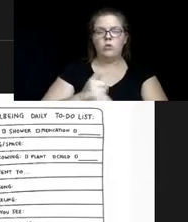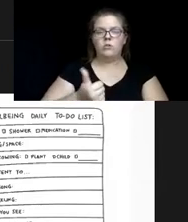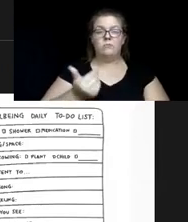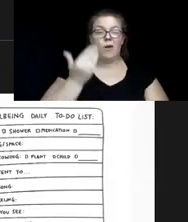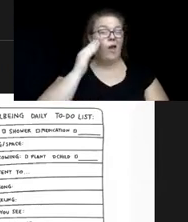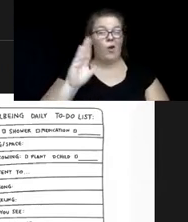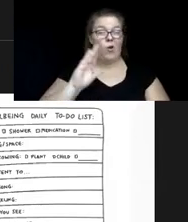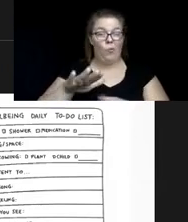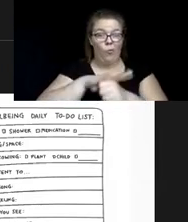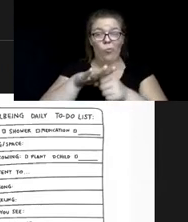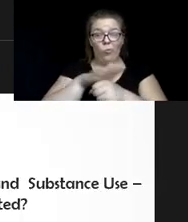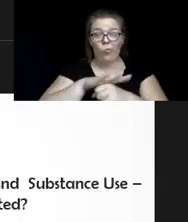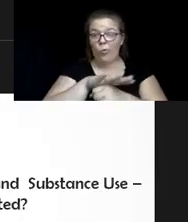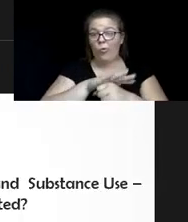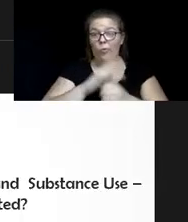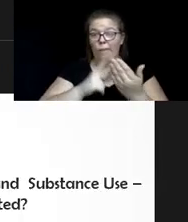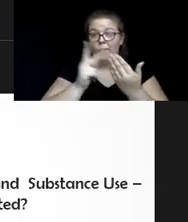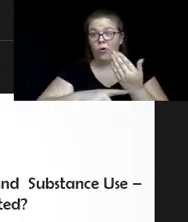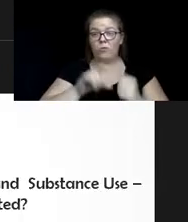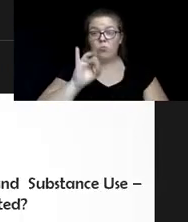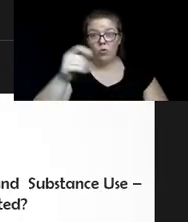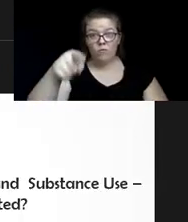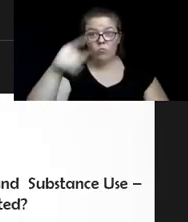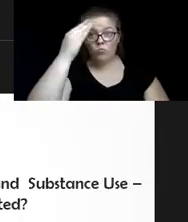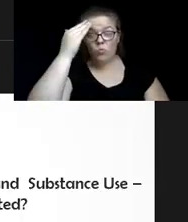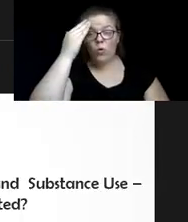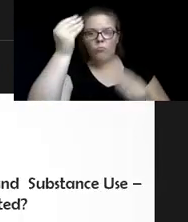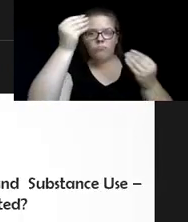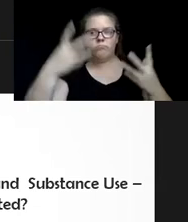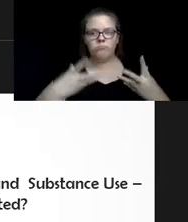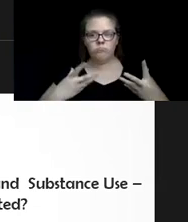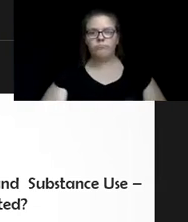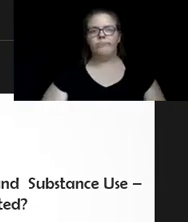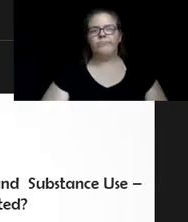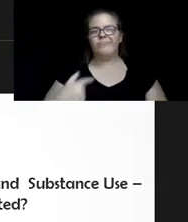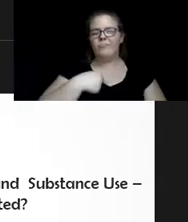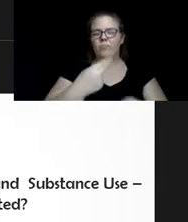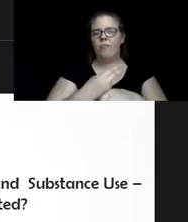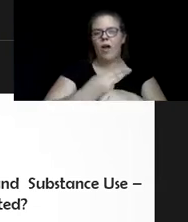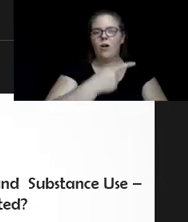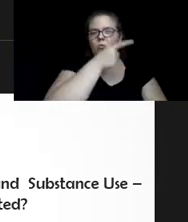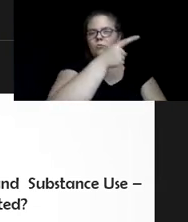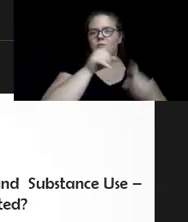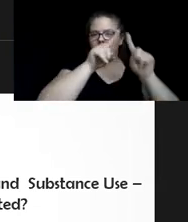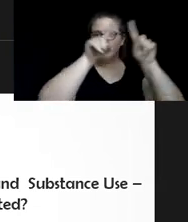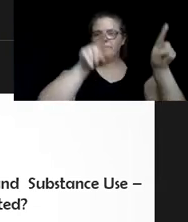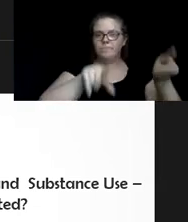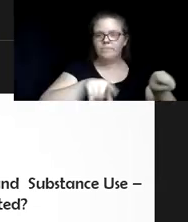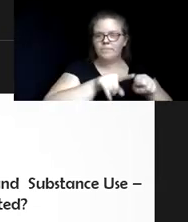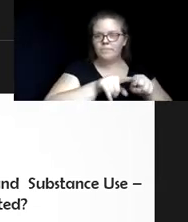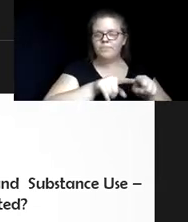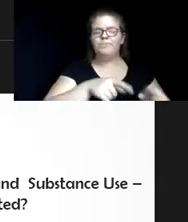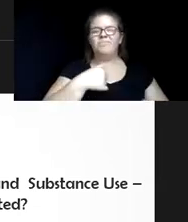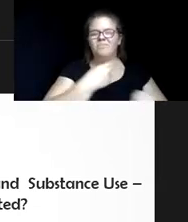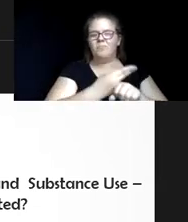some, please let us know. And this is something that I used. It's just a kind of a little to do list. I use with my